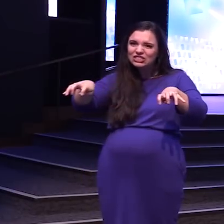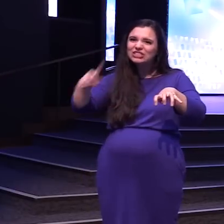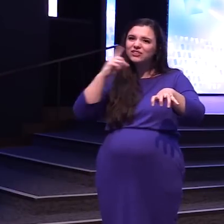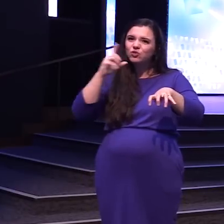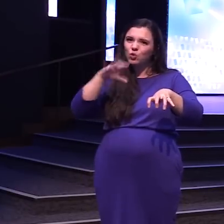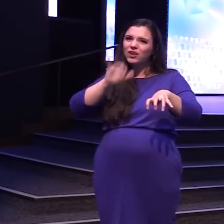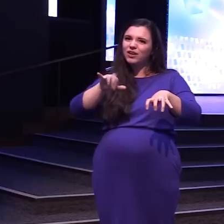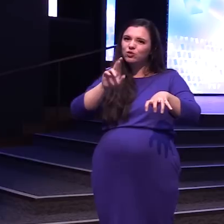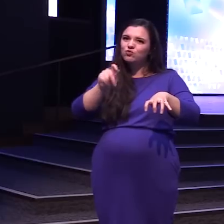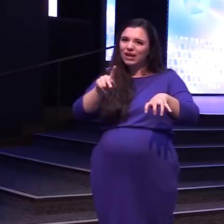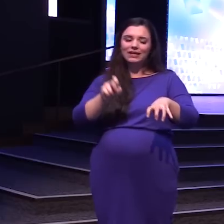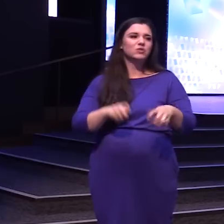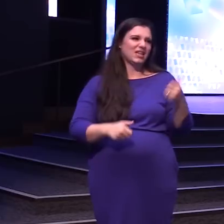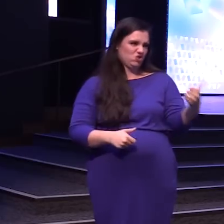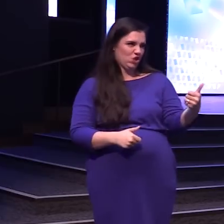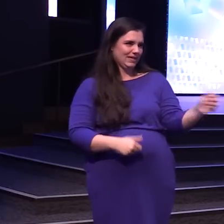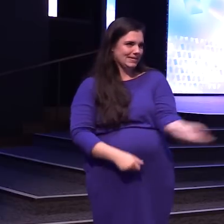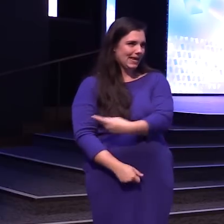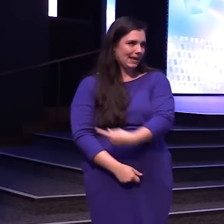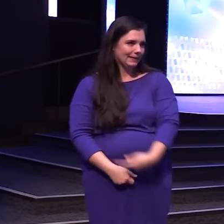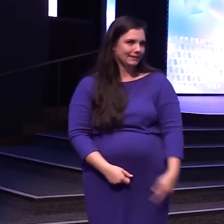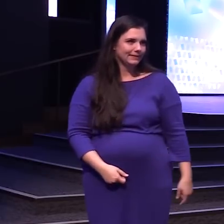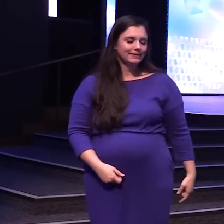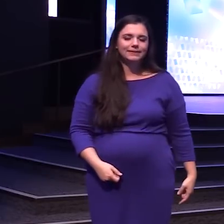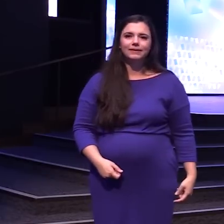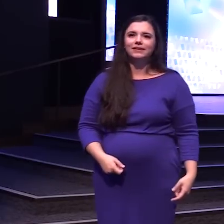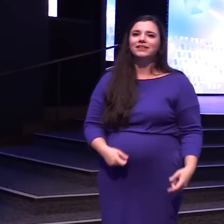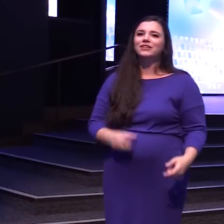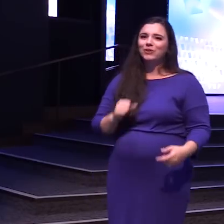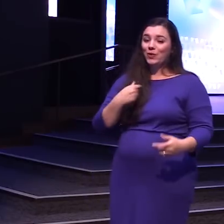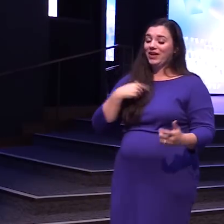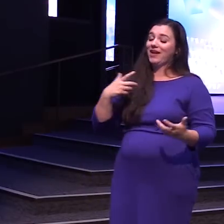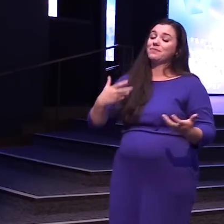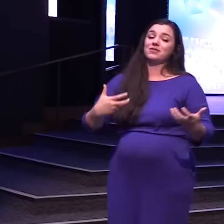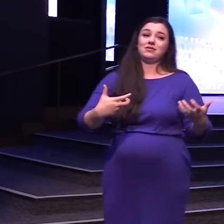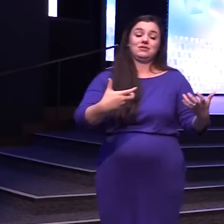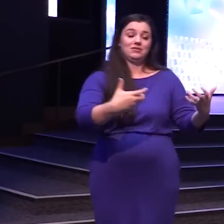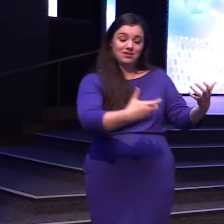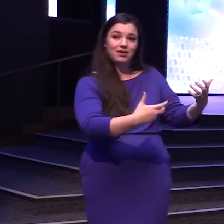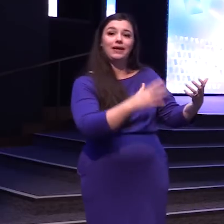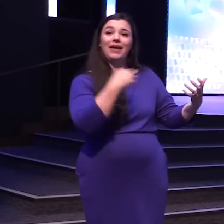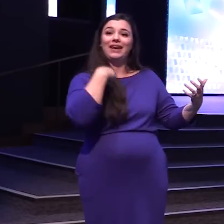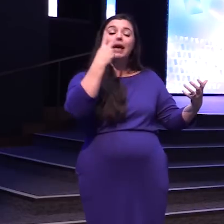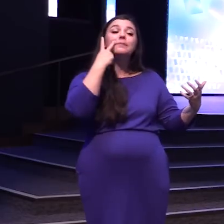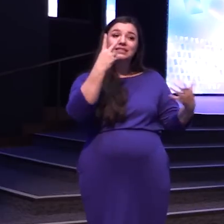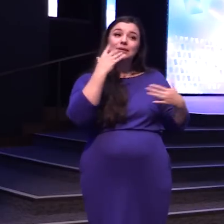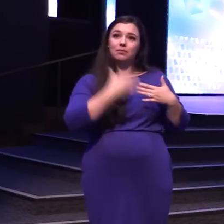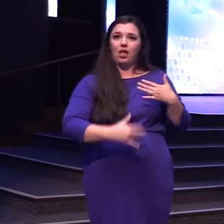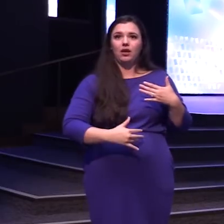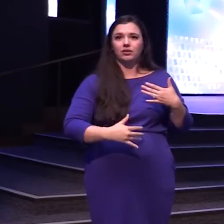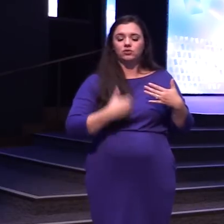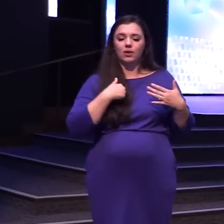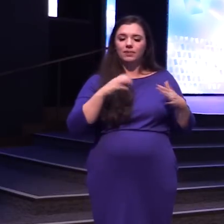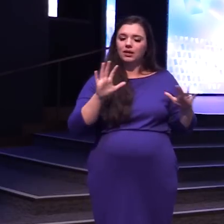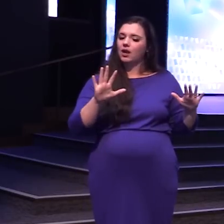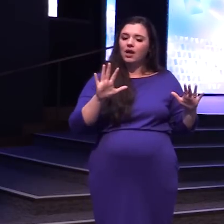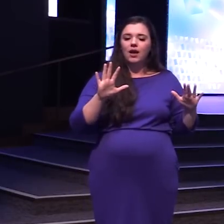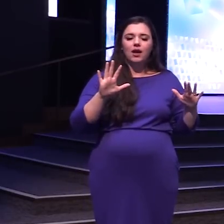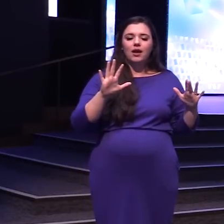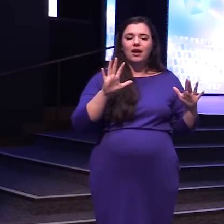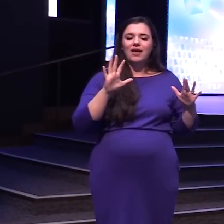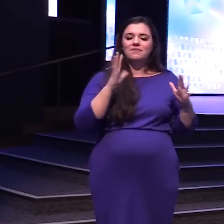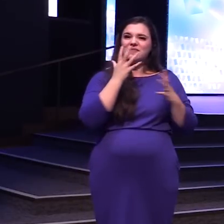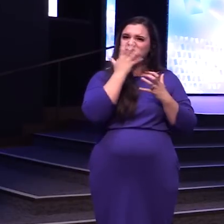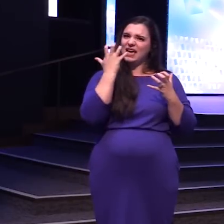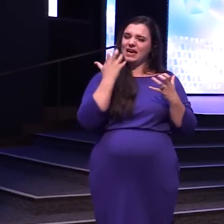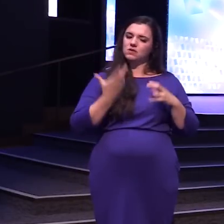Yeah I was like Good Get it So So I'm rounding And there's like I'm seeing some Blood So I'm like I'm just Mad